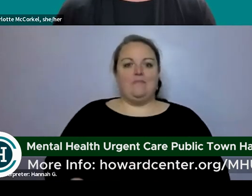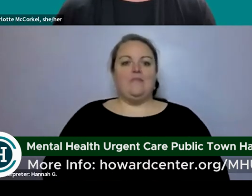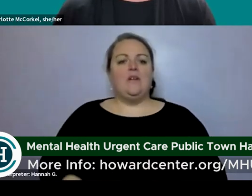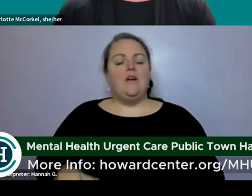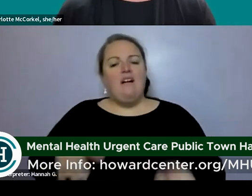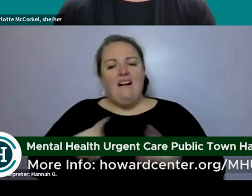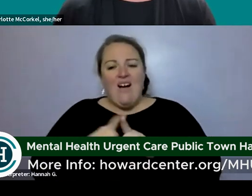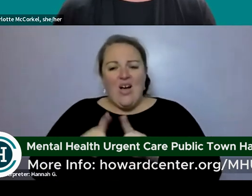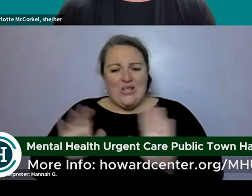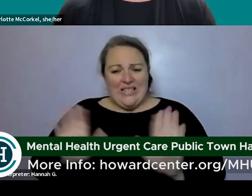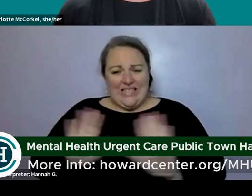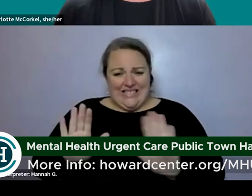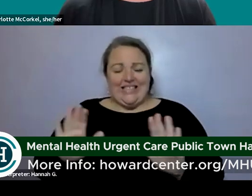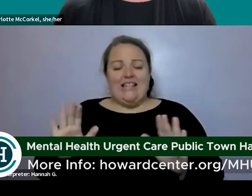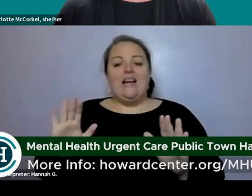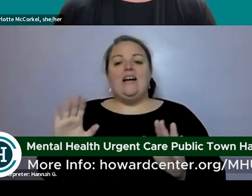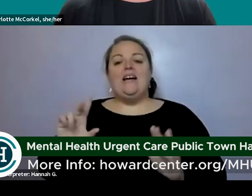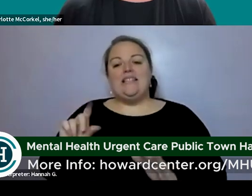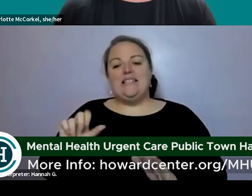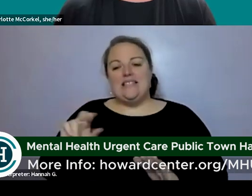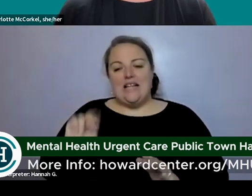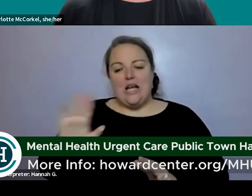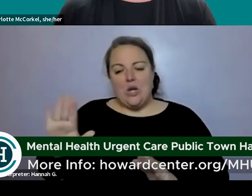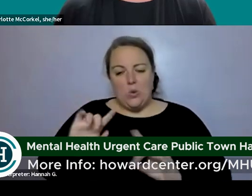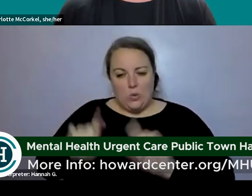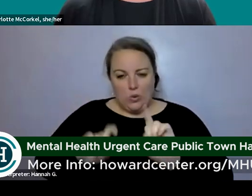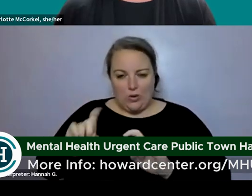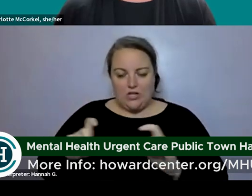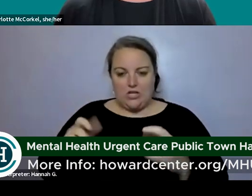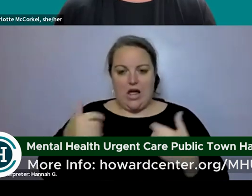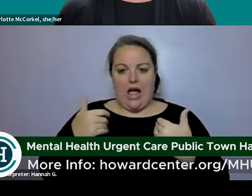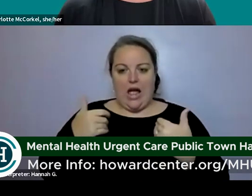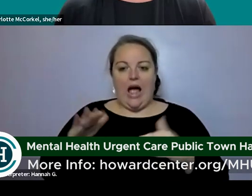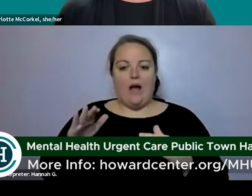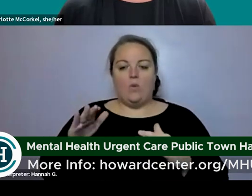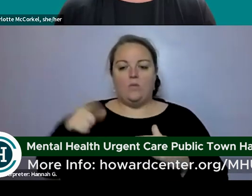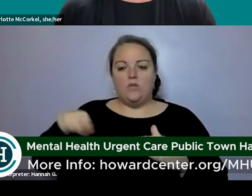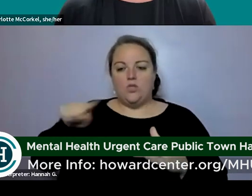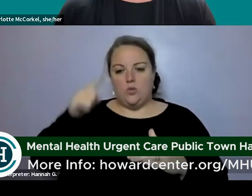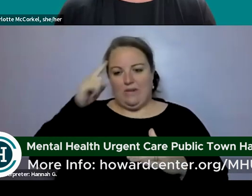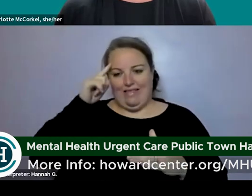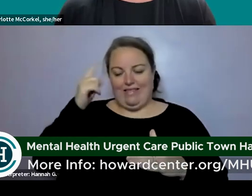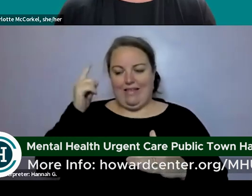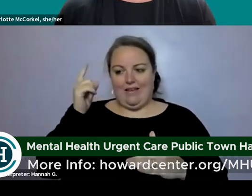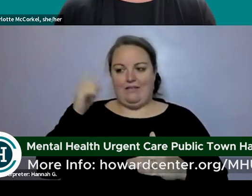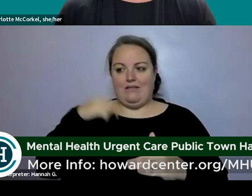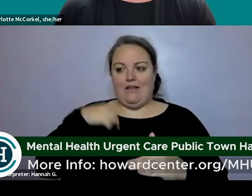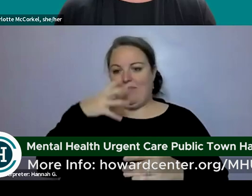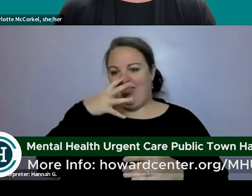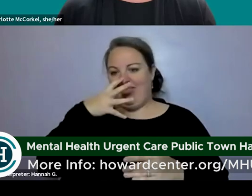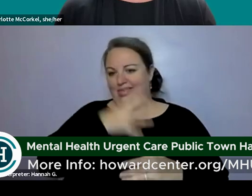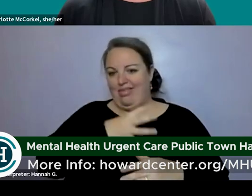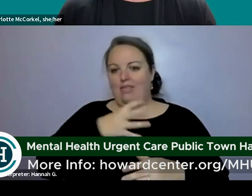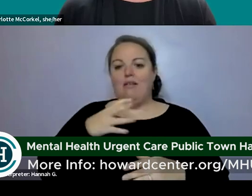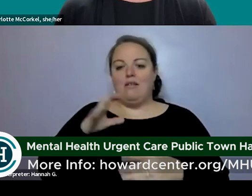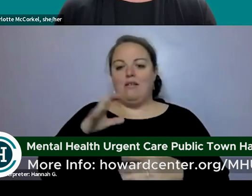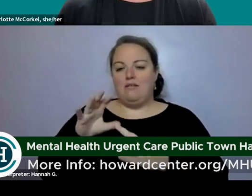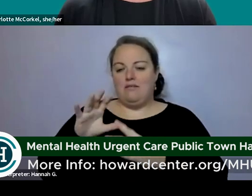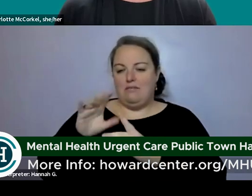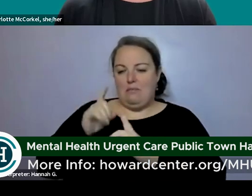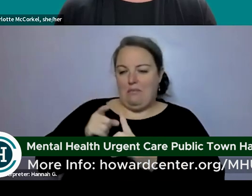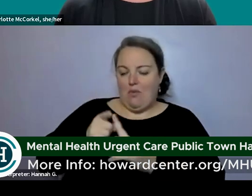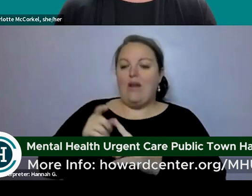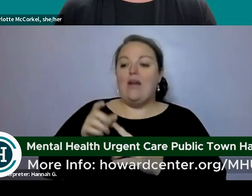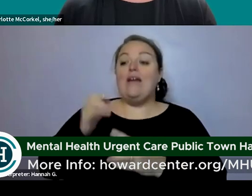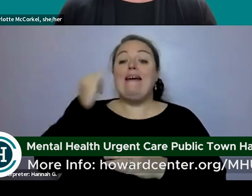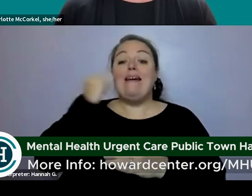naive to dan's question in that if someone is physically violent or making serious threats to